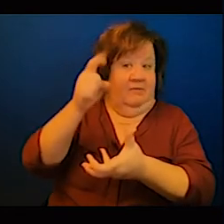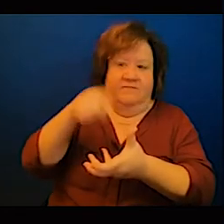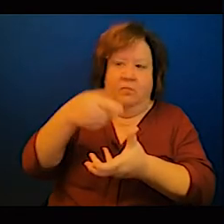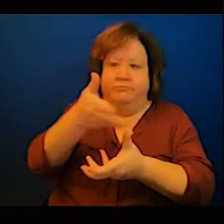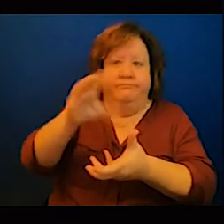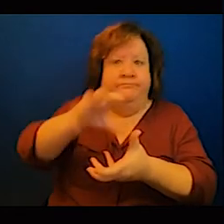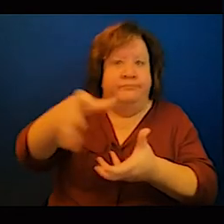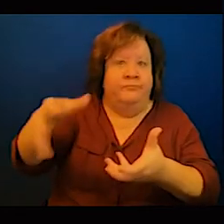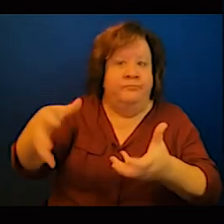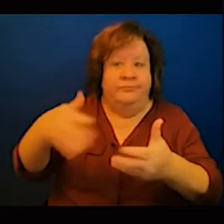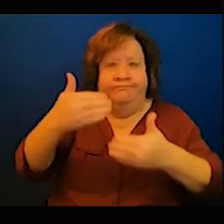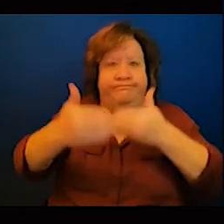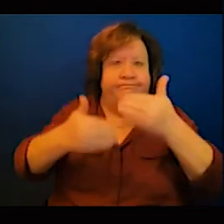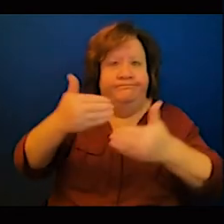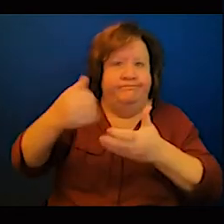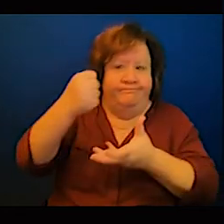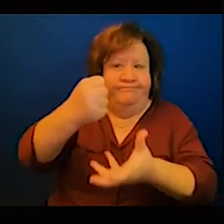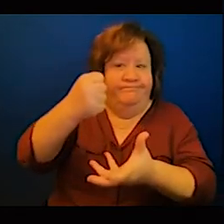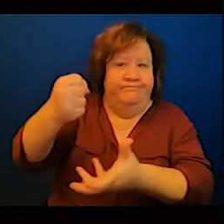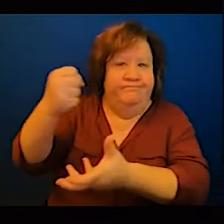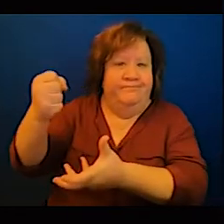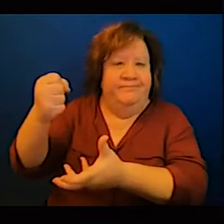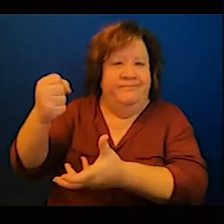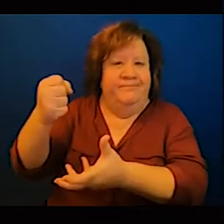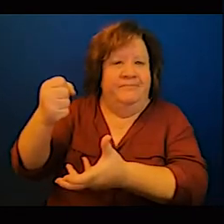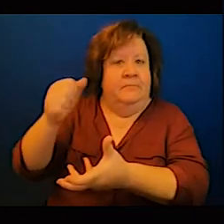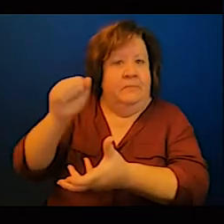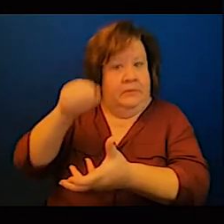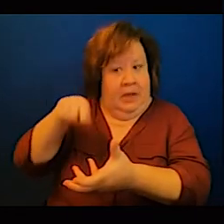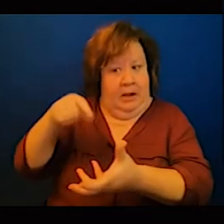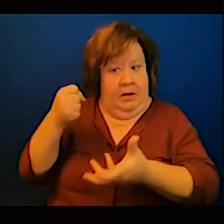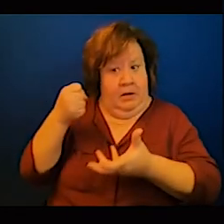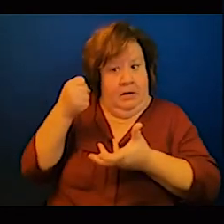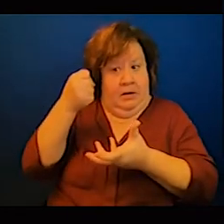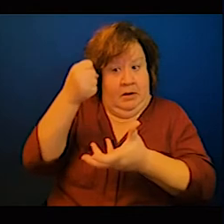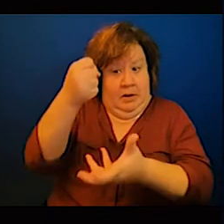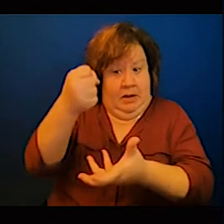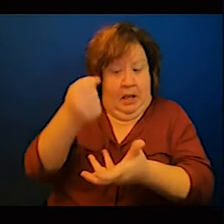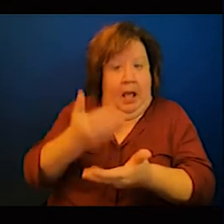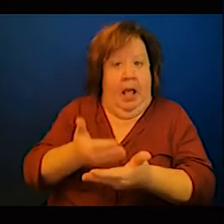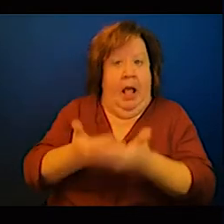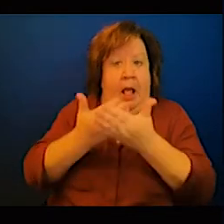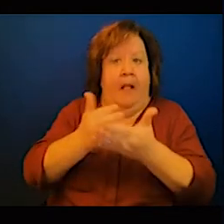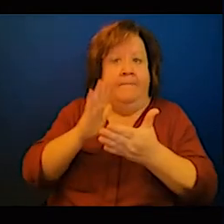costs such big banks will still be needed big projects will be there so